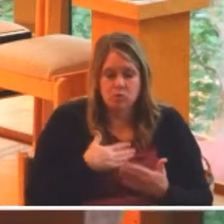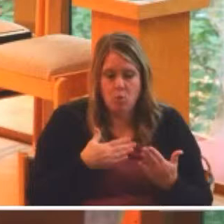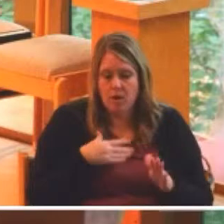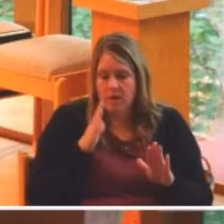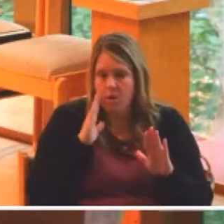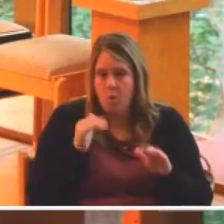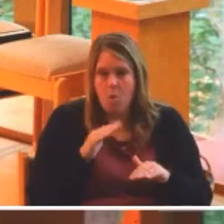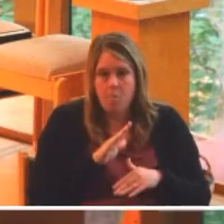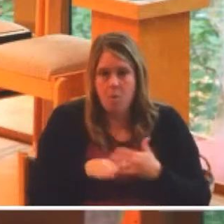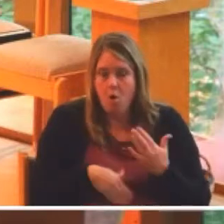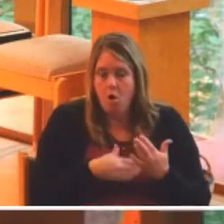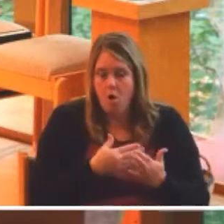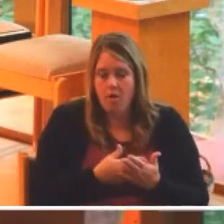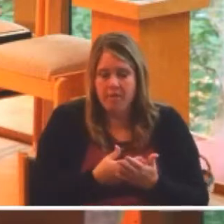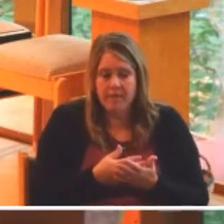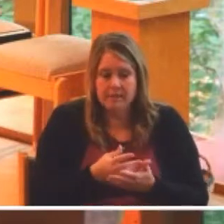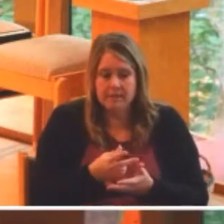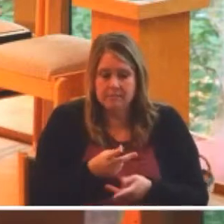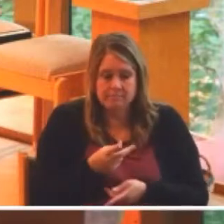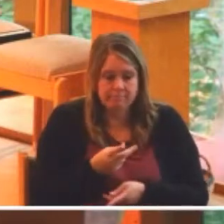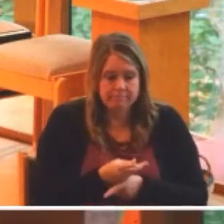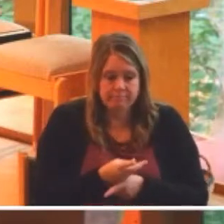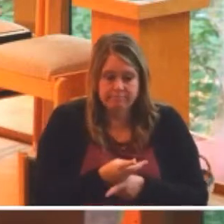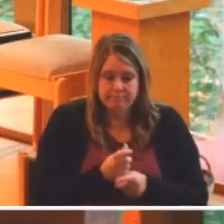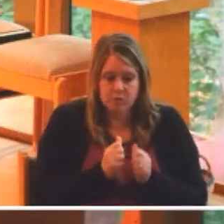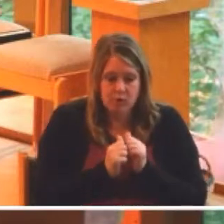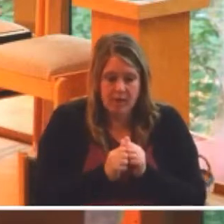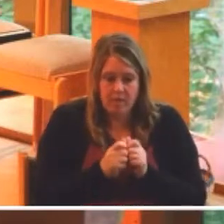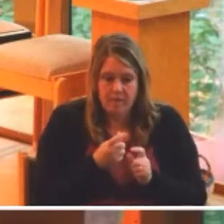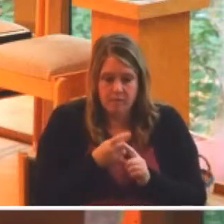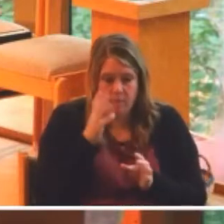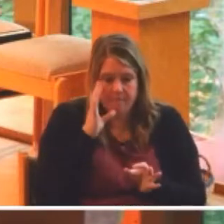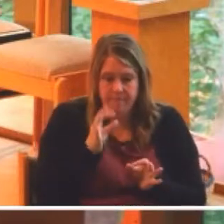together by the invisible spring of faith in a better world.